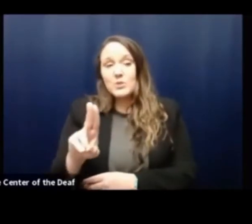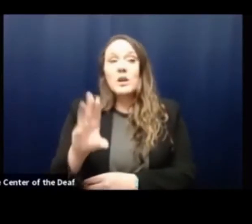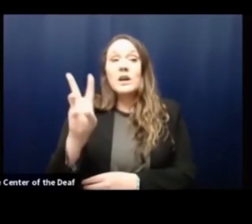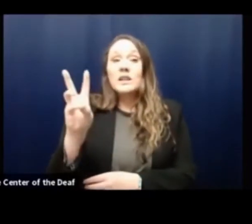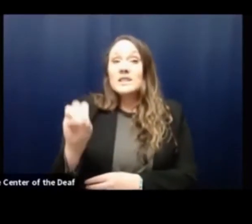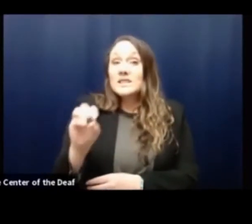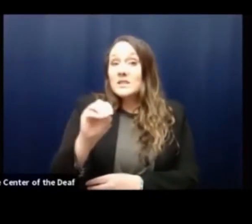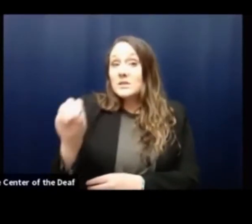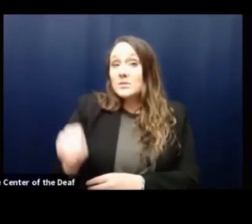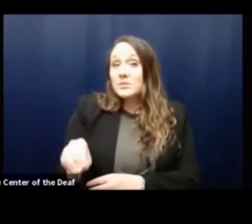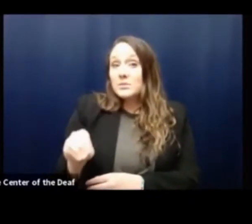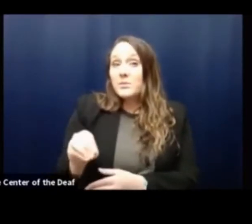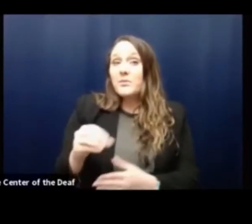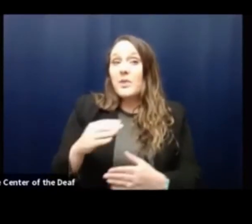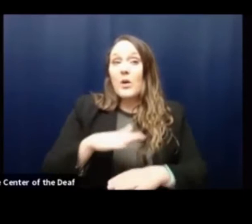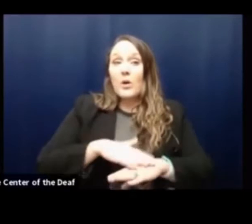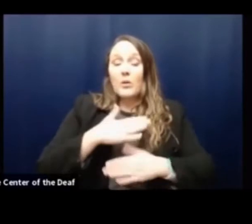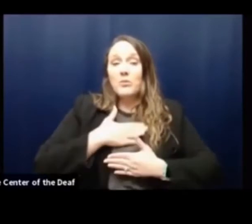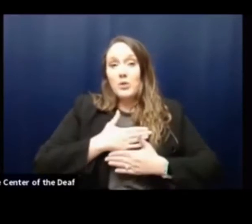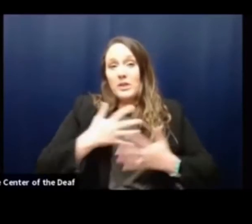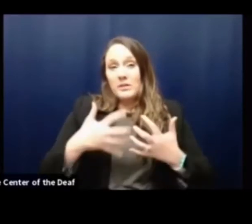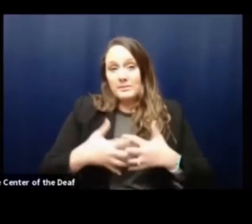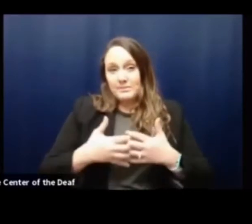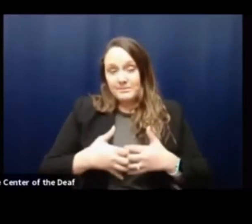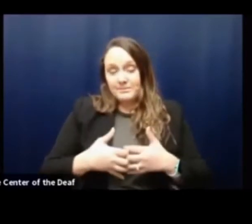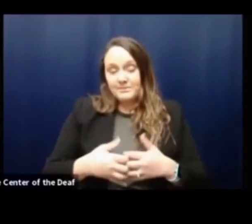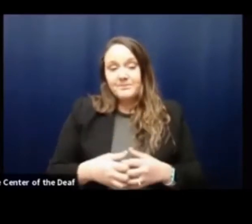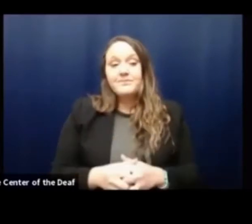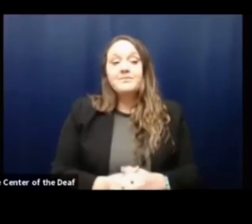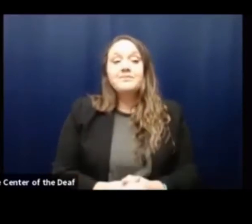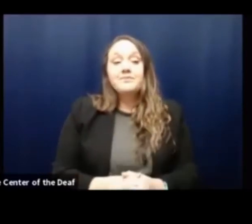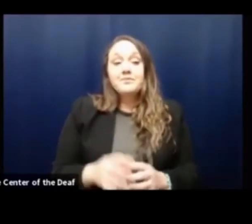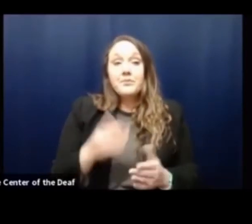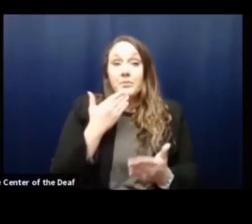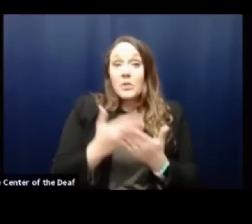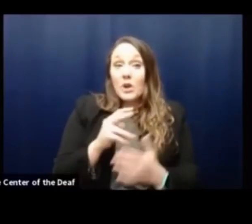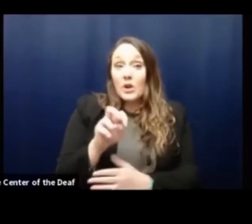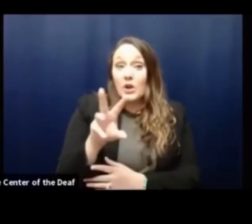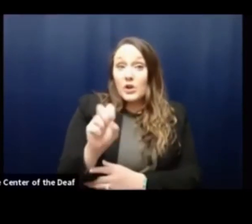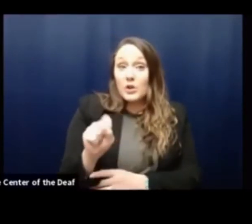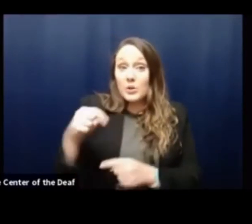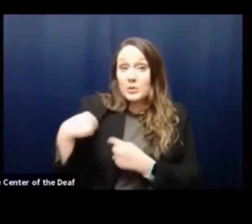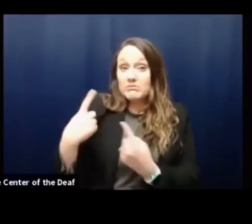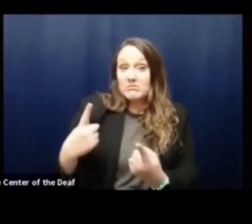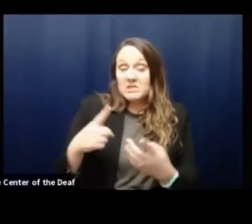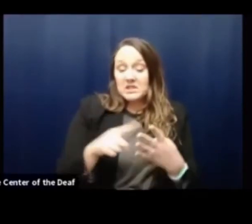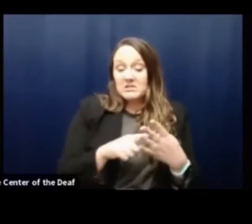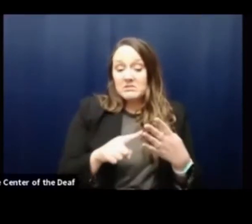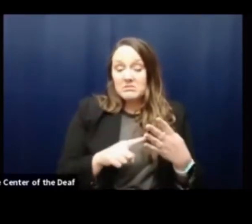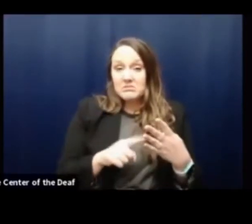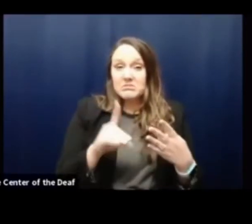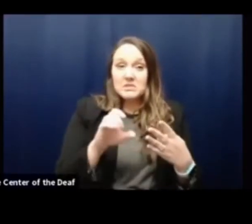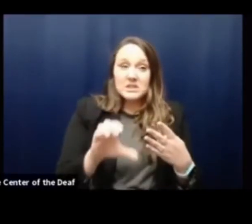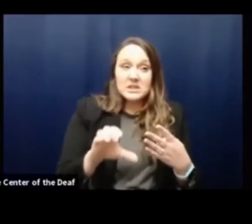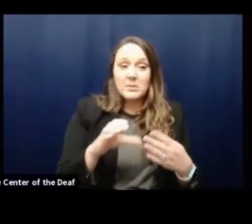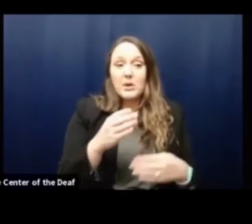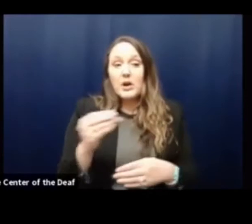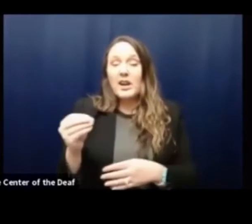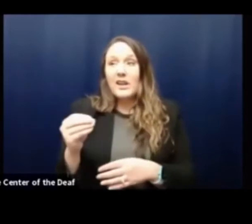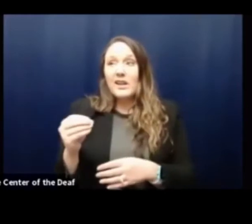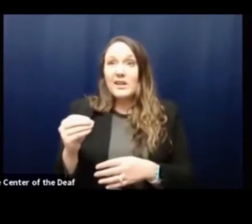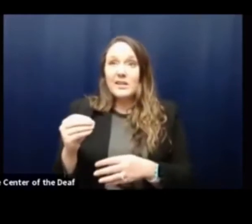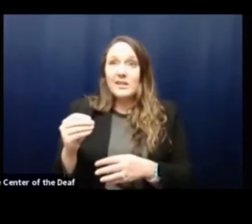% of those were ventilated. The good news is since that since that time and since mid-December and specifically since